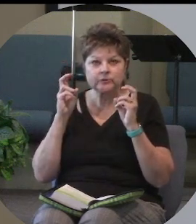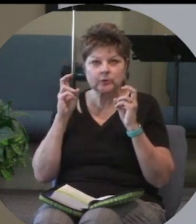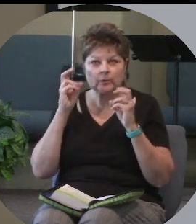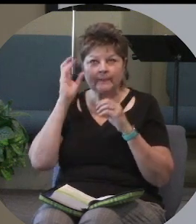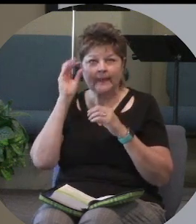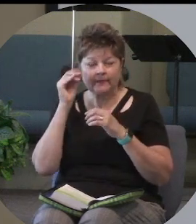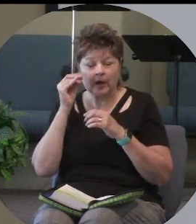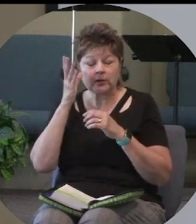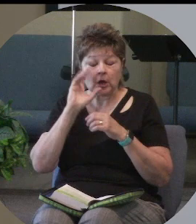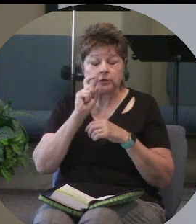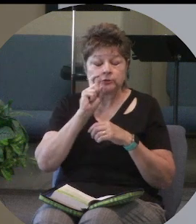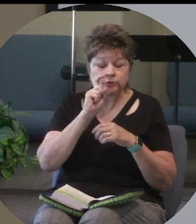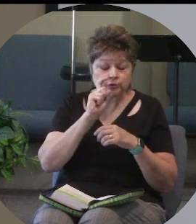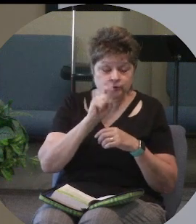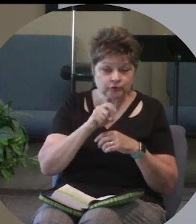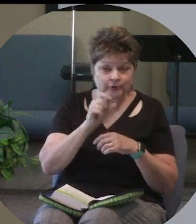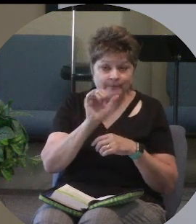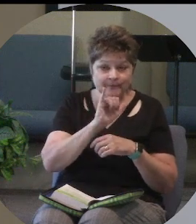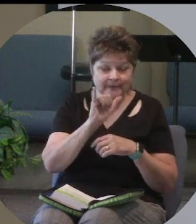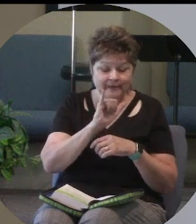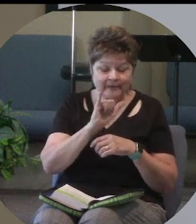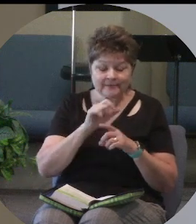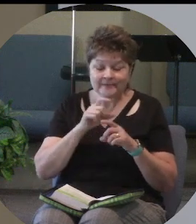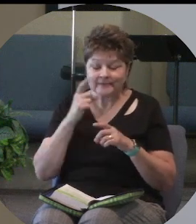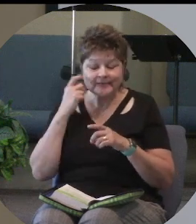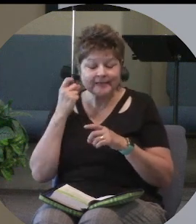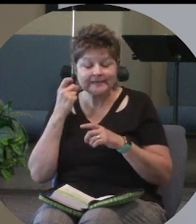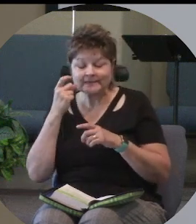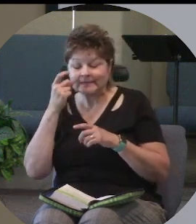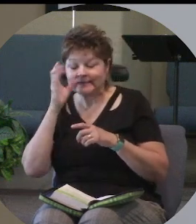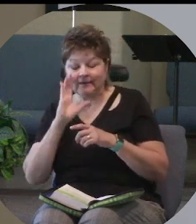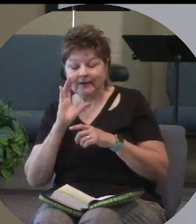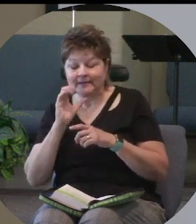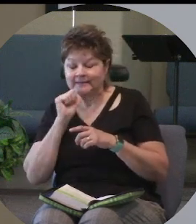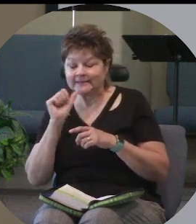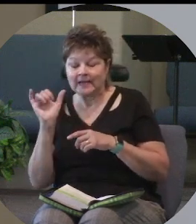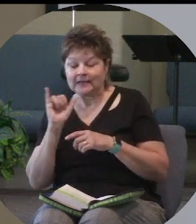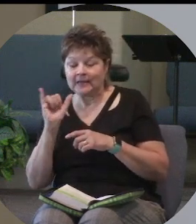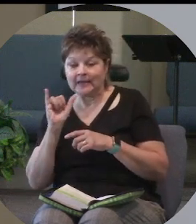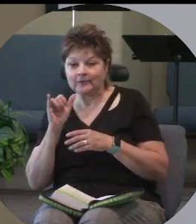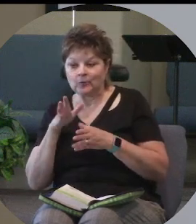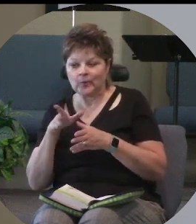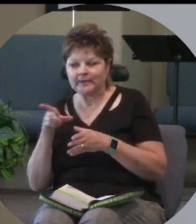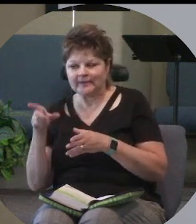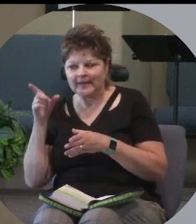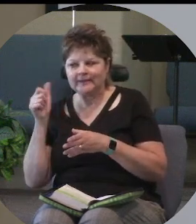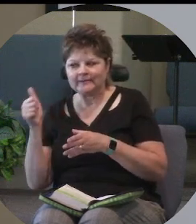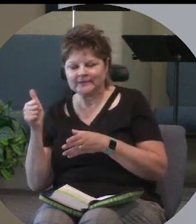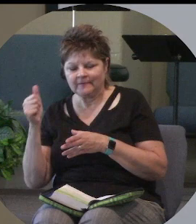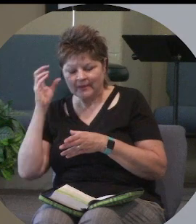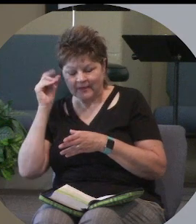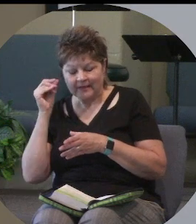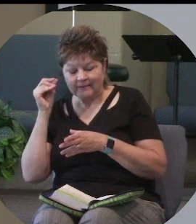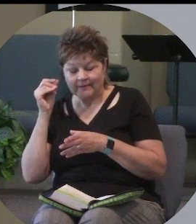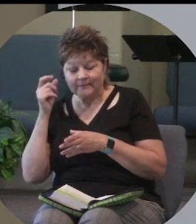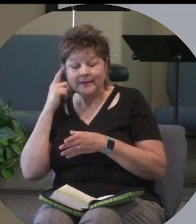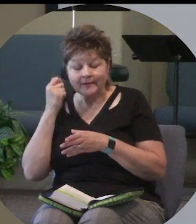God should be like because God is not in their mind what he should be like because God is who he is.